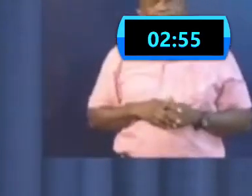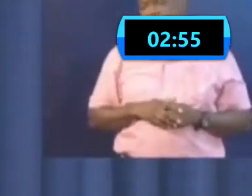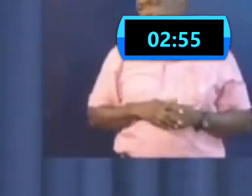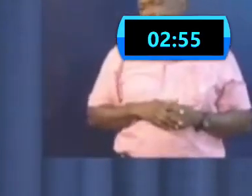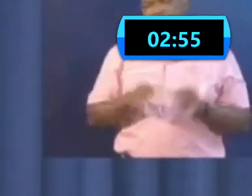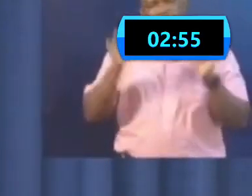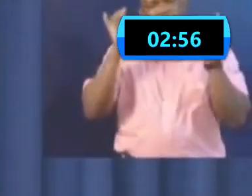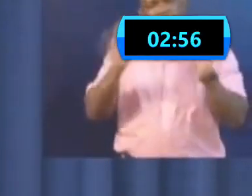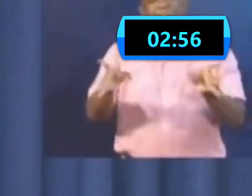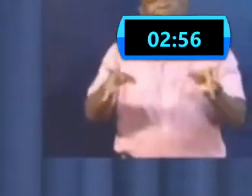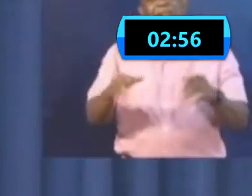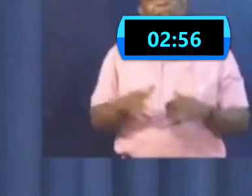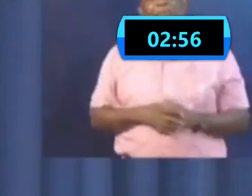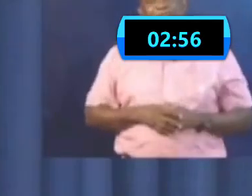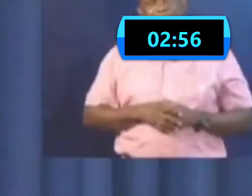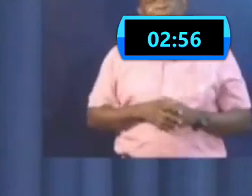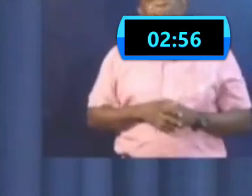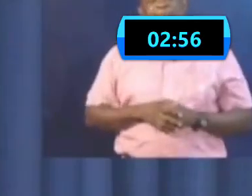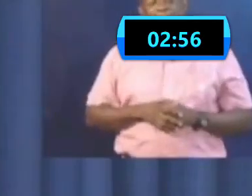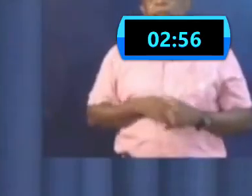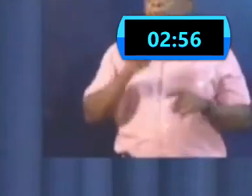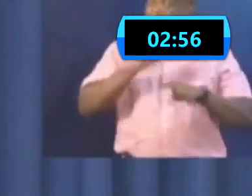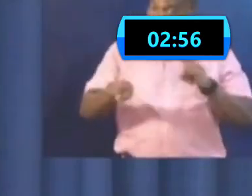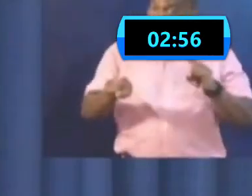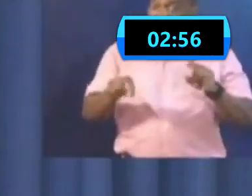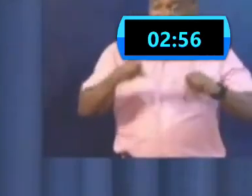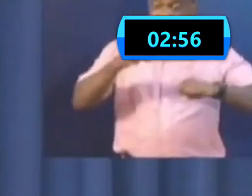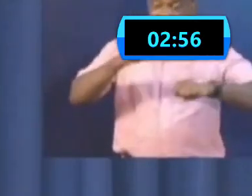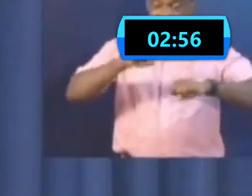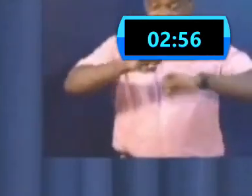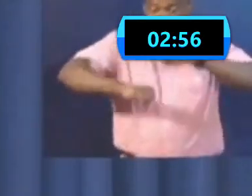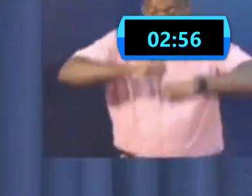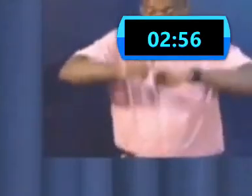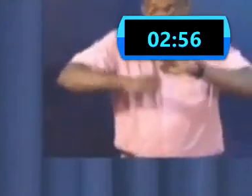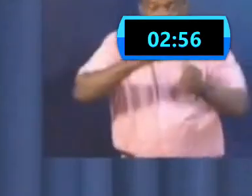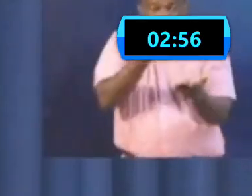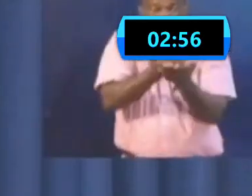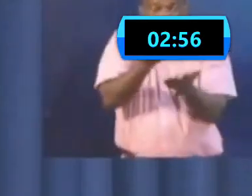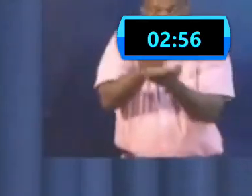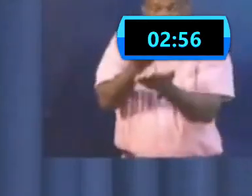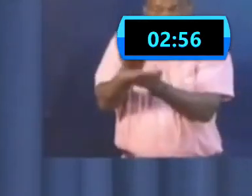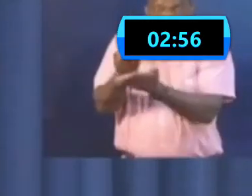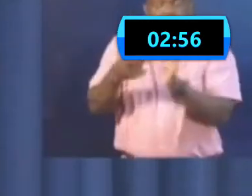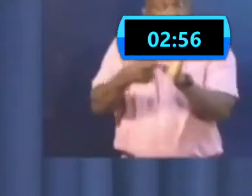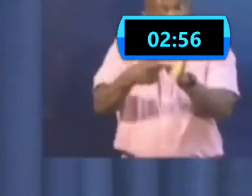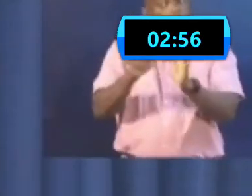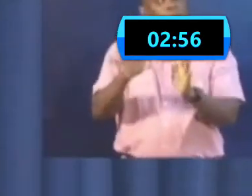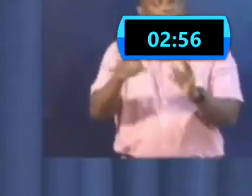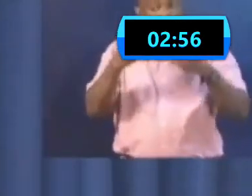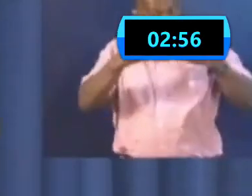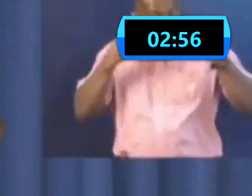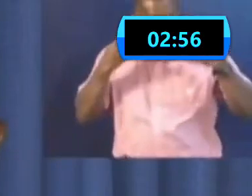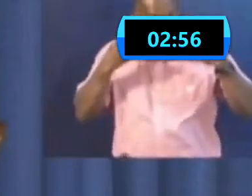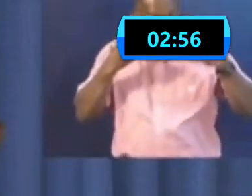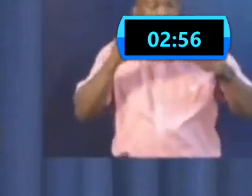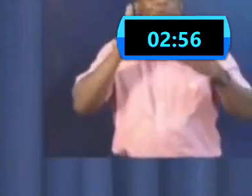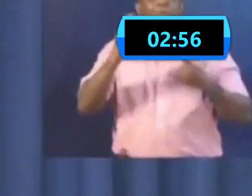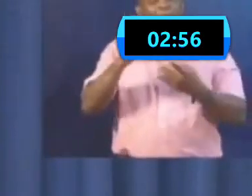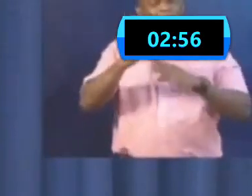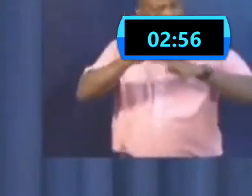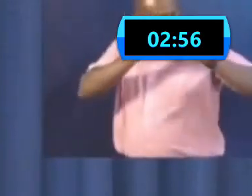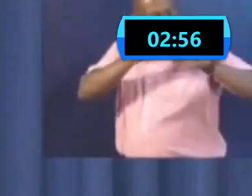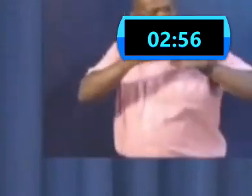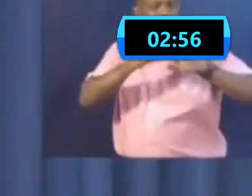this mask, it will prevent us. And the second thing is because of this